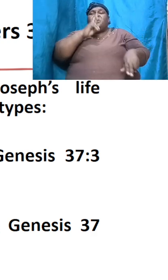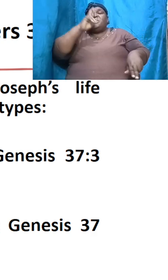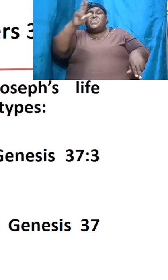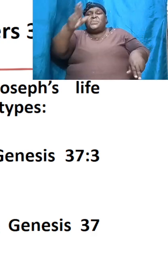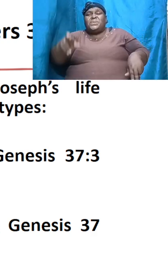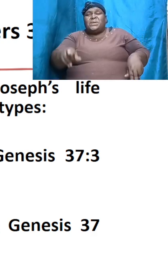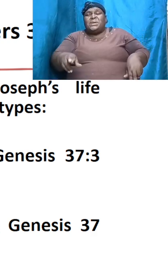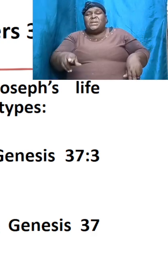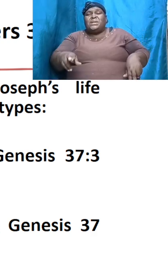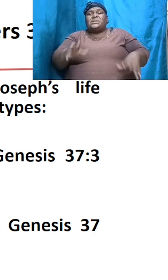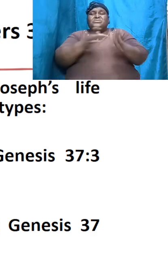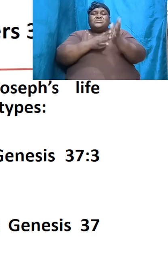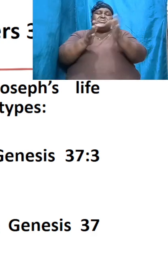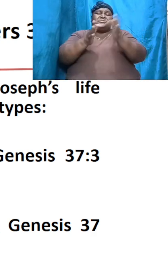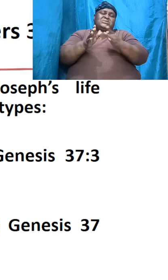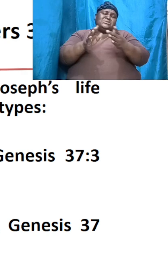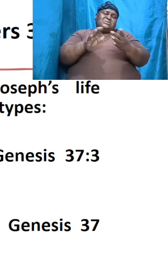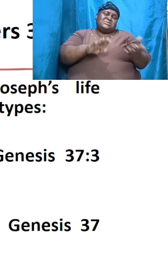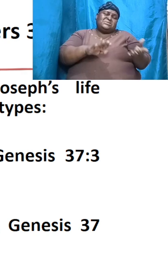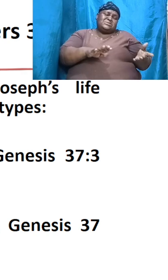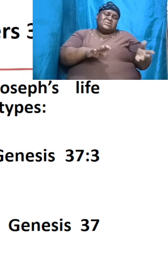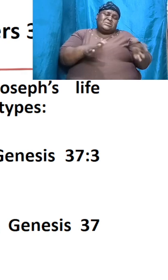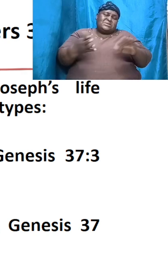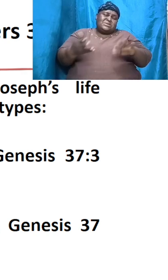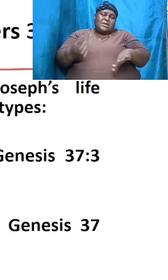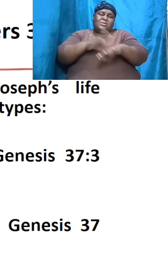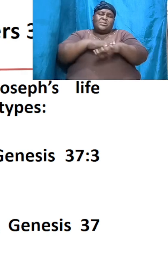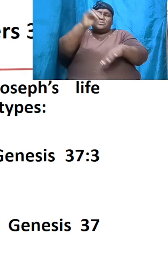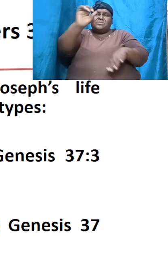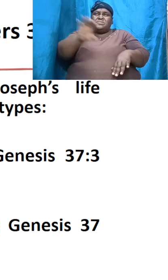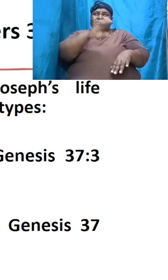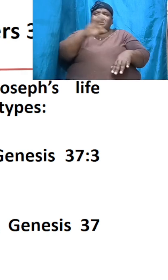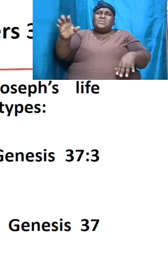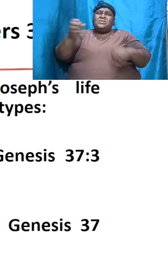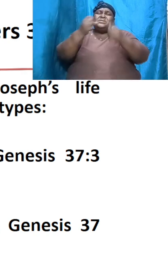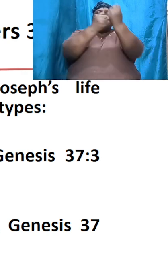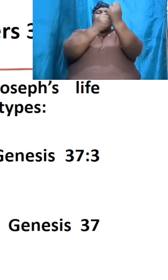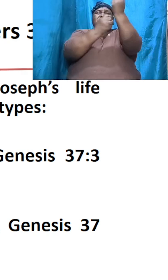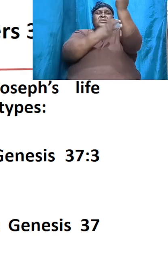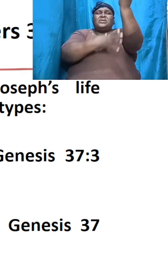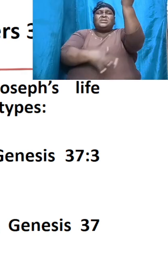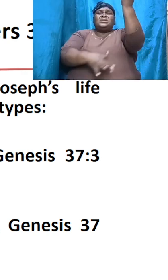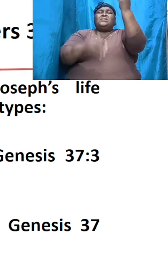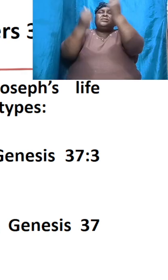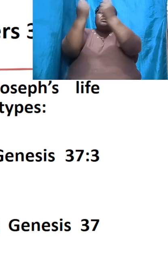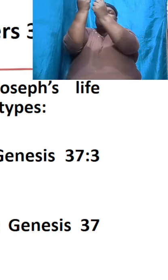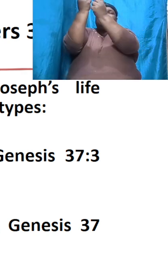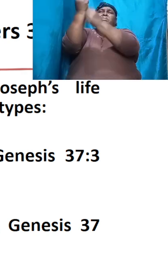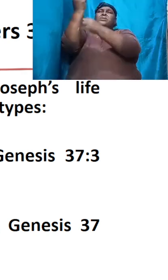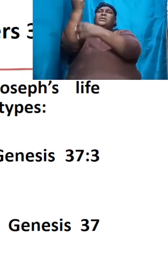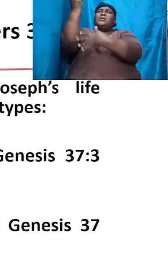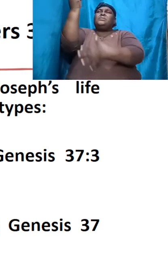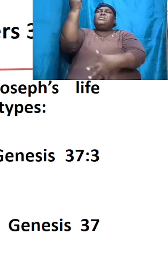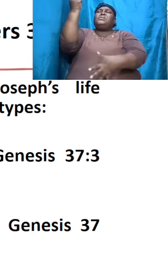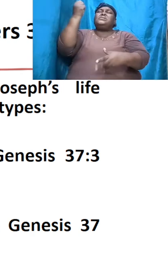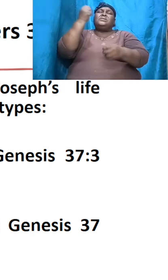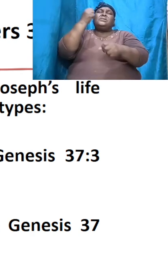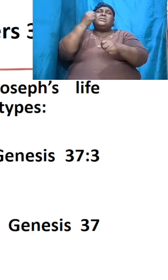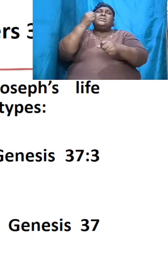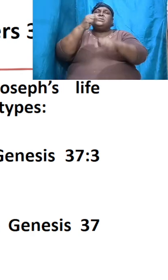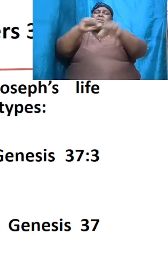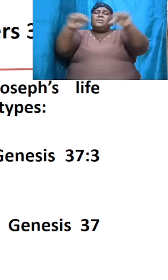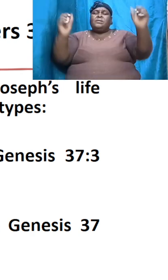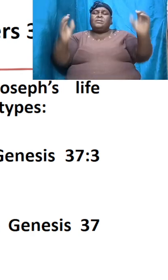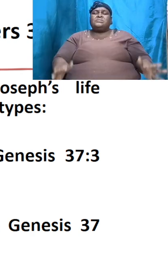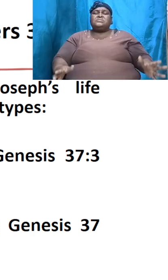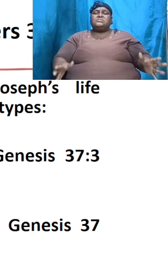Jesus died on the cross and shed his own blood he the altar was there the sacrifice was there who was Jesus